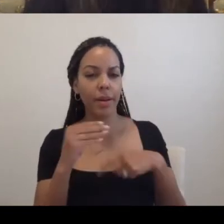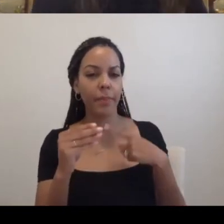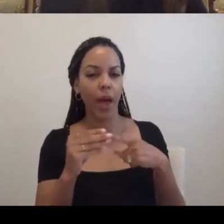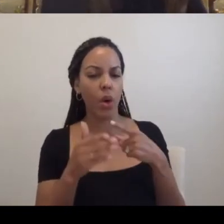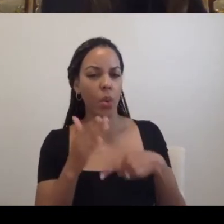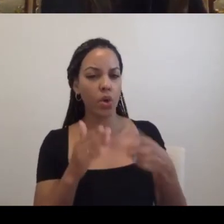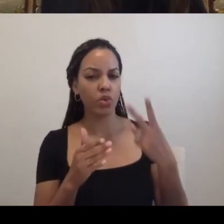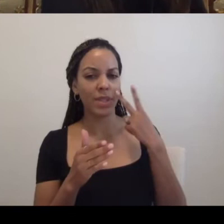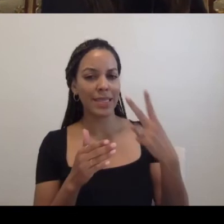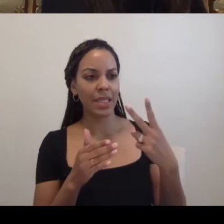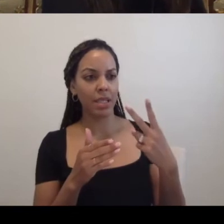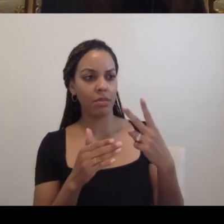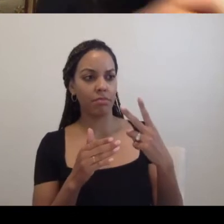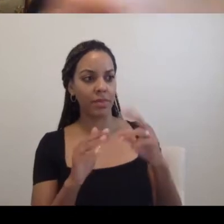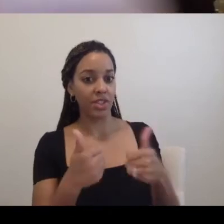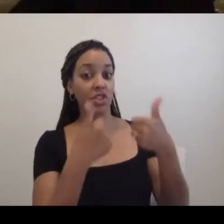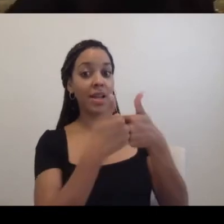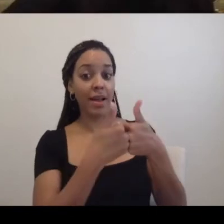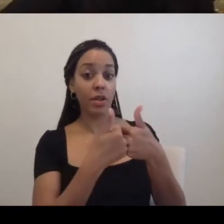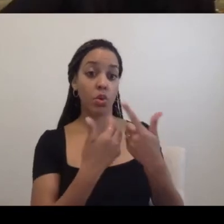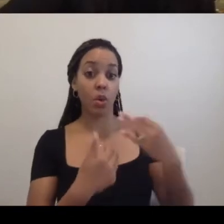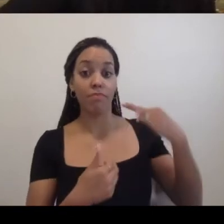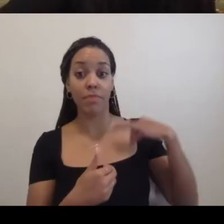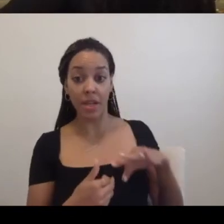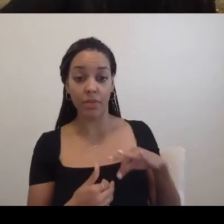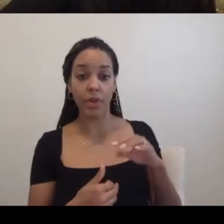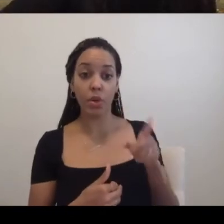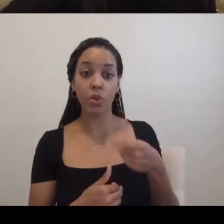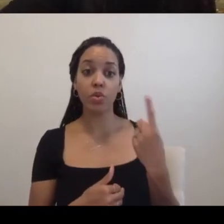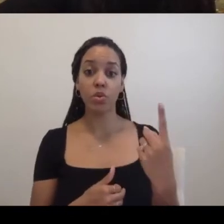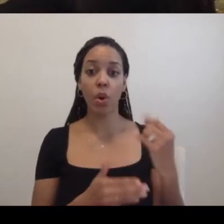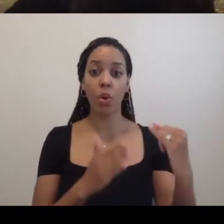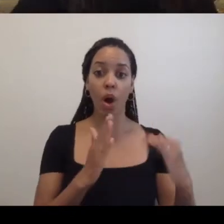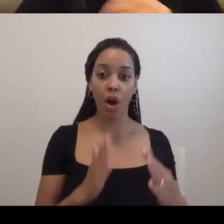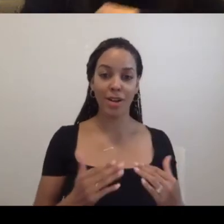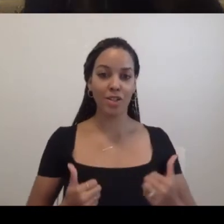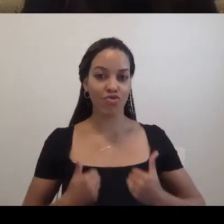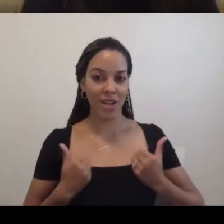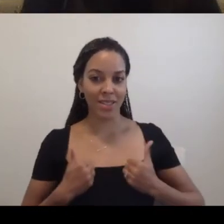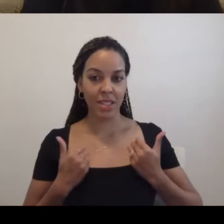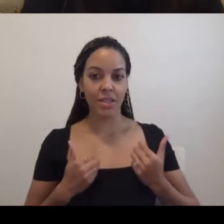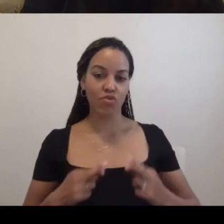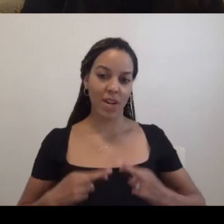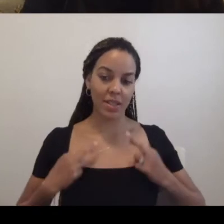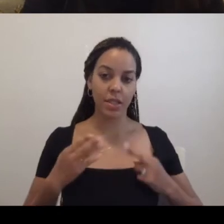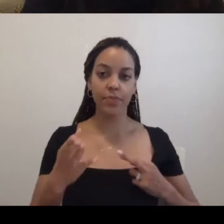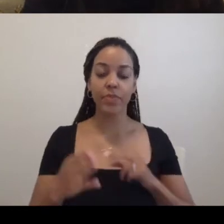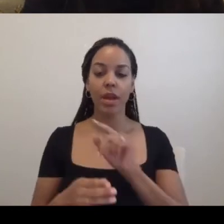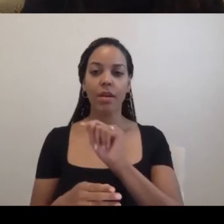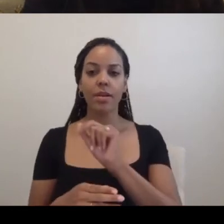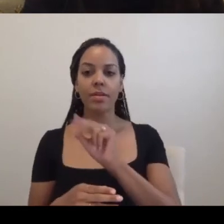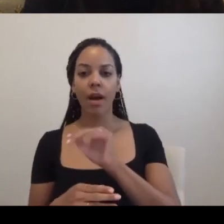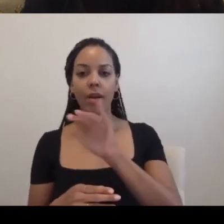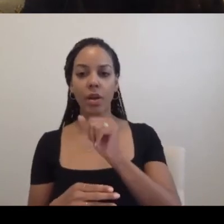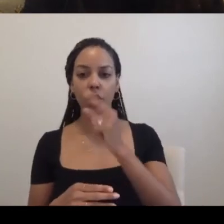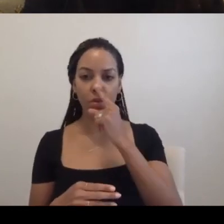the challenges or the benefits of being the sole artist in residence, Meryl? Tanya, could you compare the experience of working alone